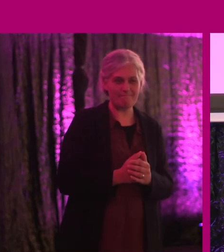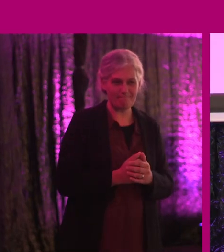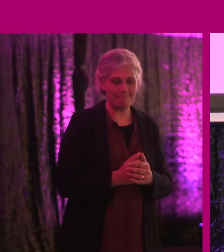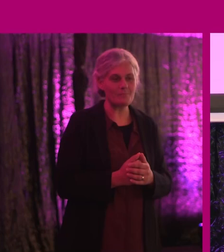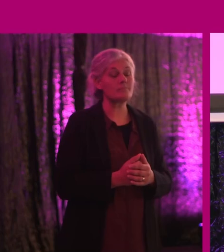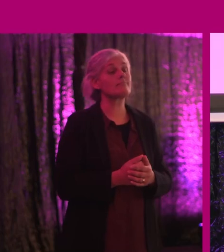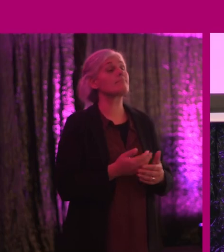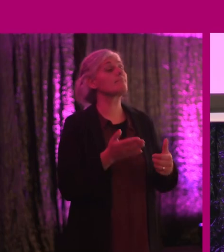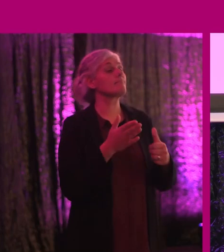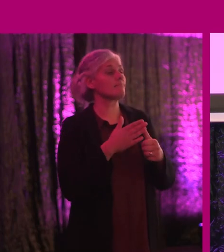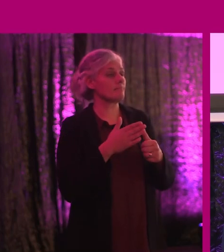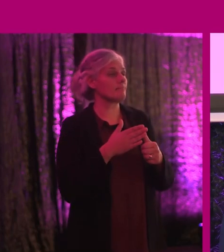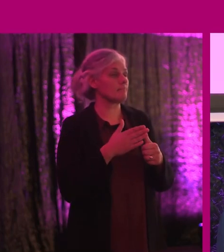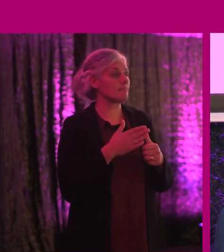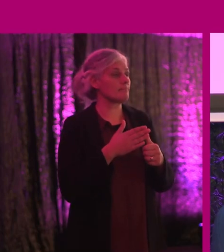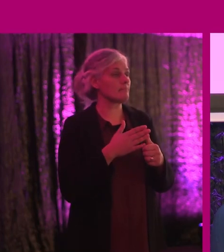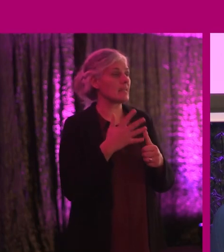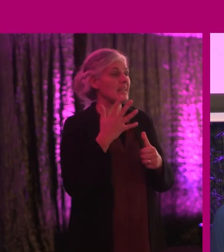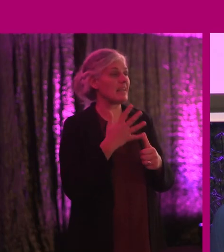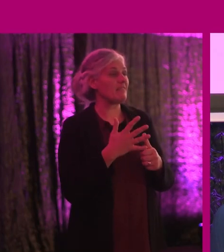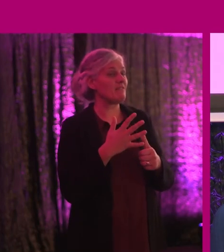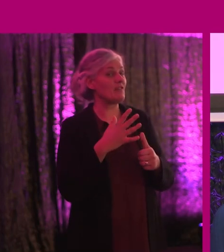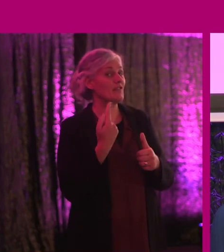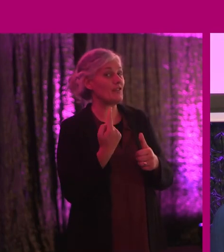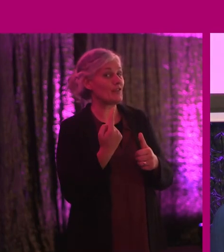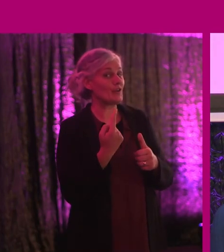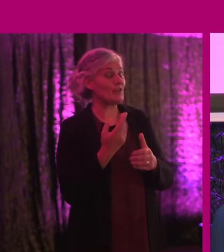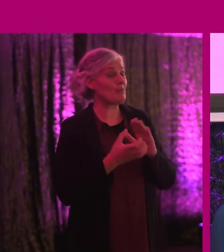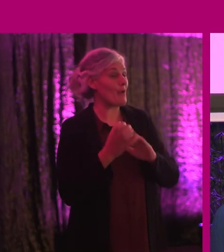Well, first of all, it's my 51st birthday today.